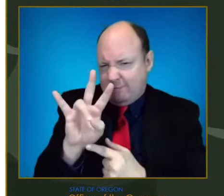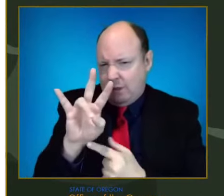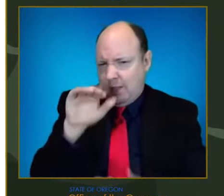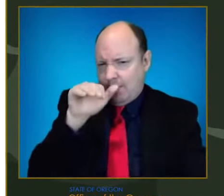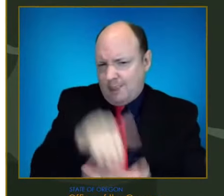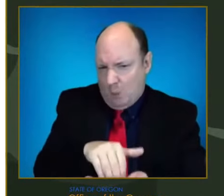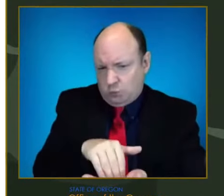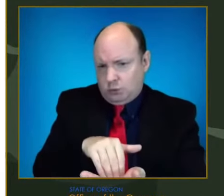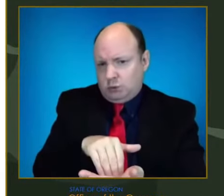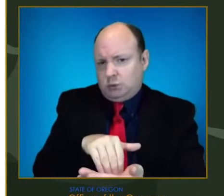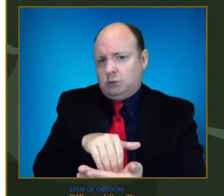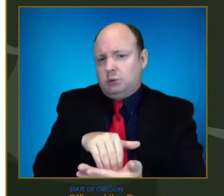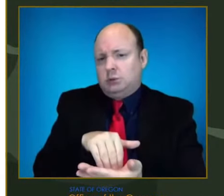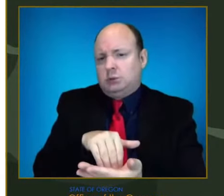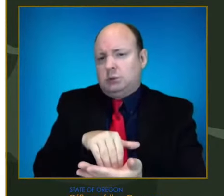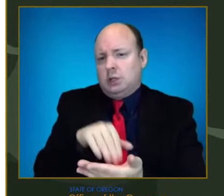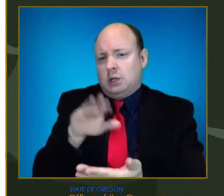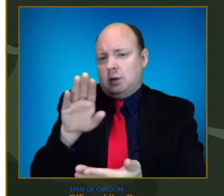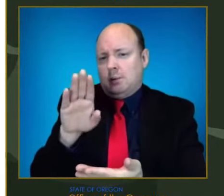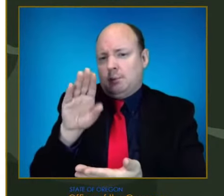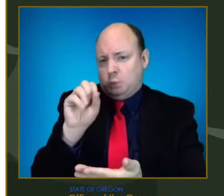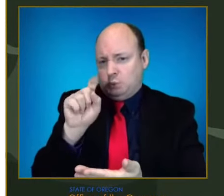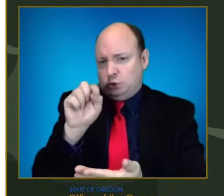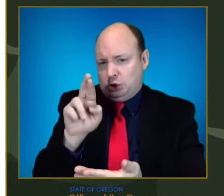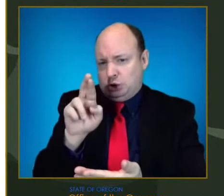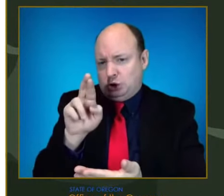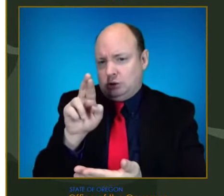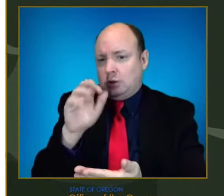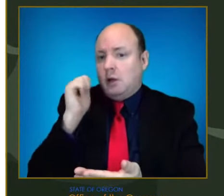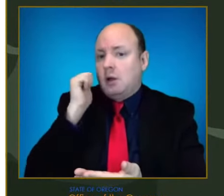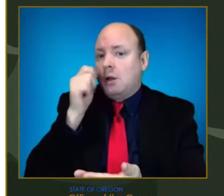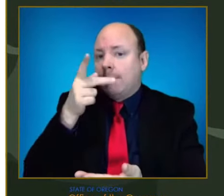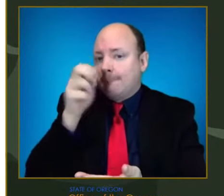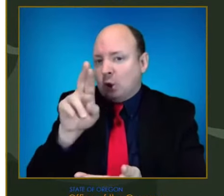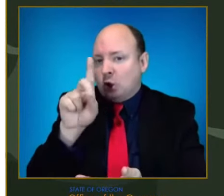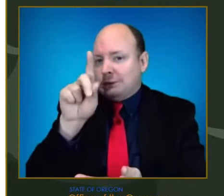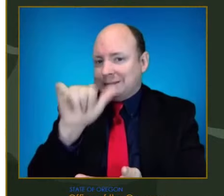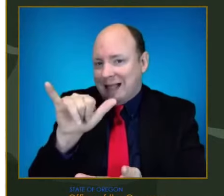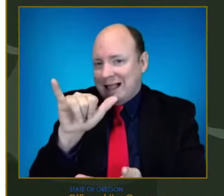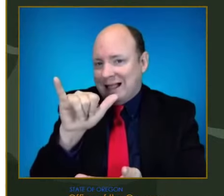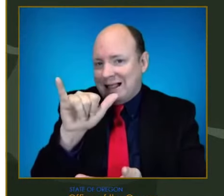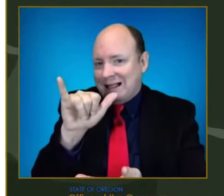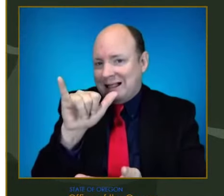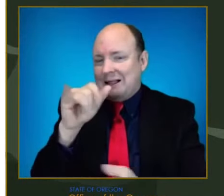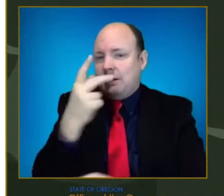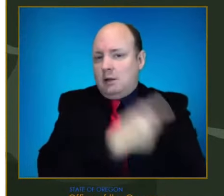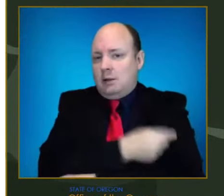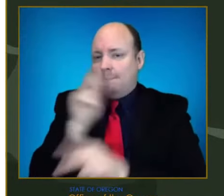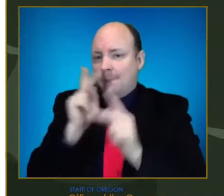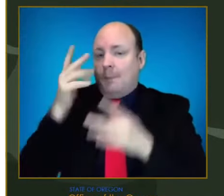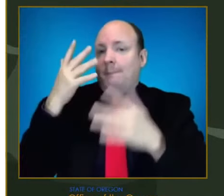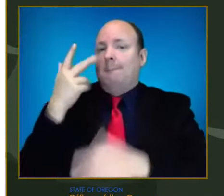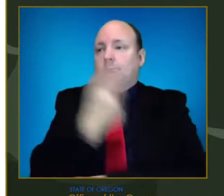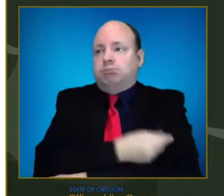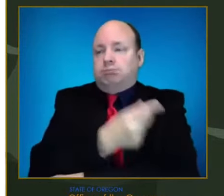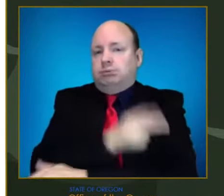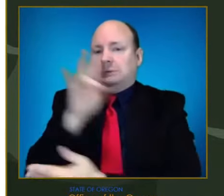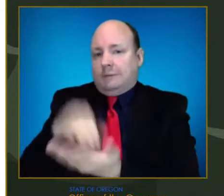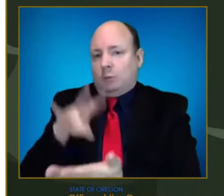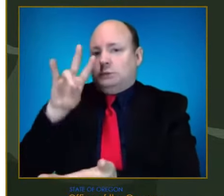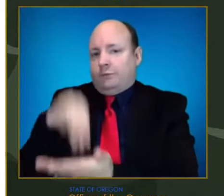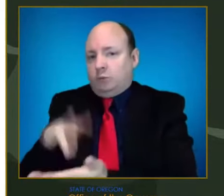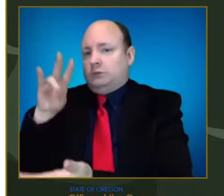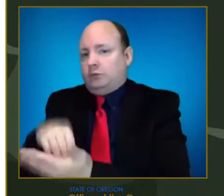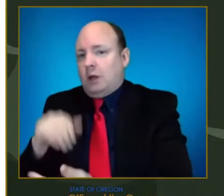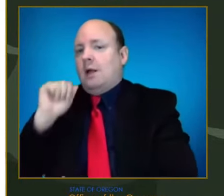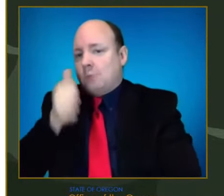uh, boosted vaccinations a day. If we can double that to 14, you can see the peak comes down, right? So there is an impact from boosting